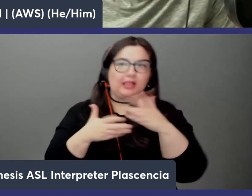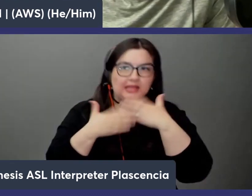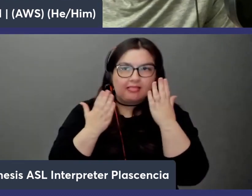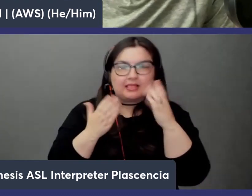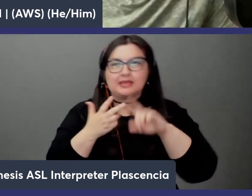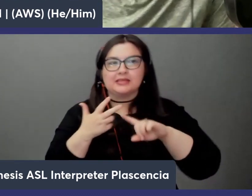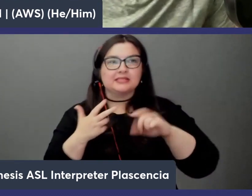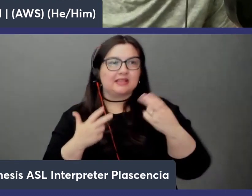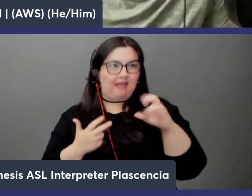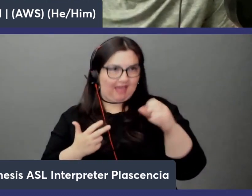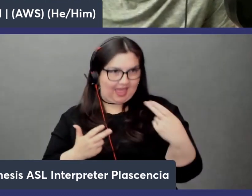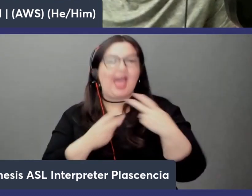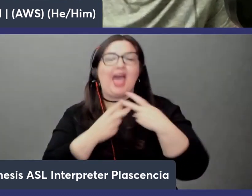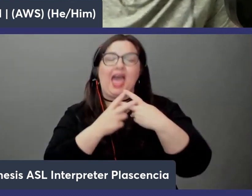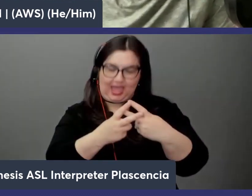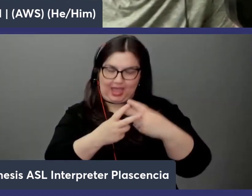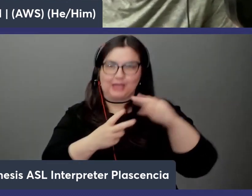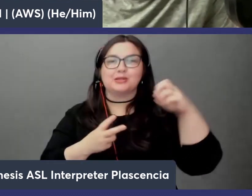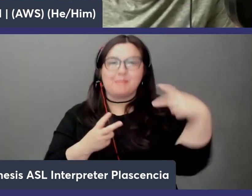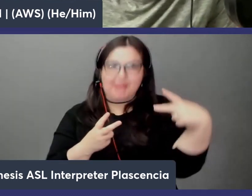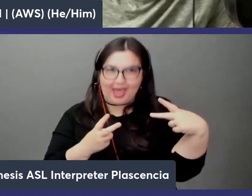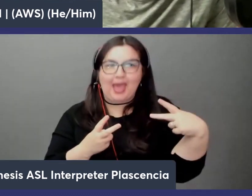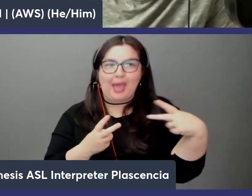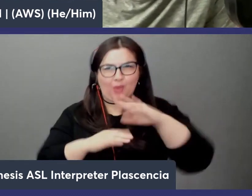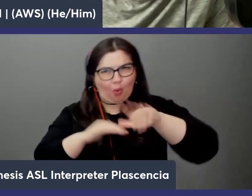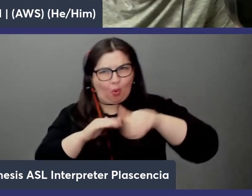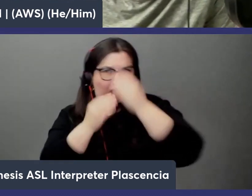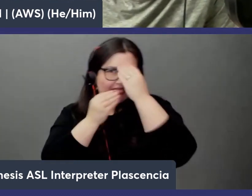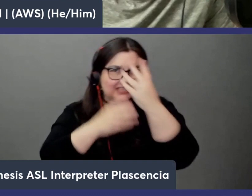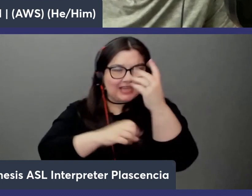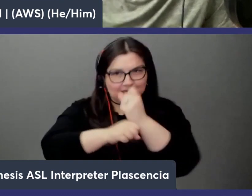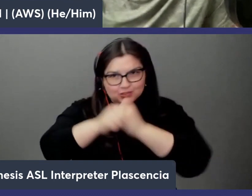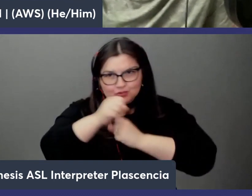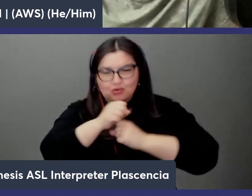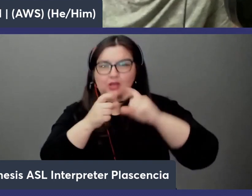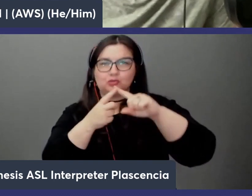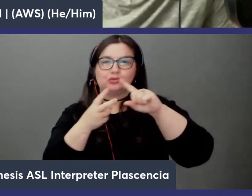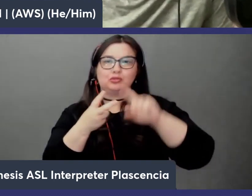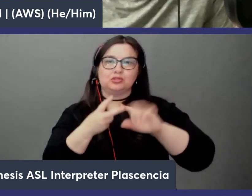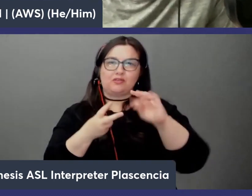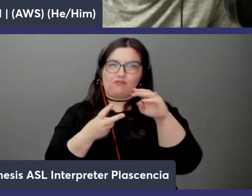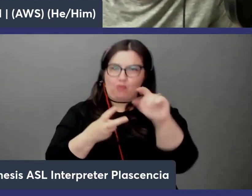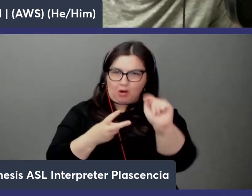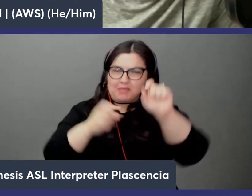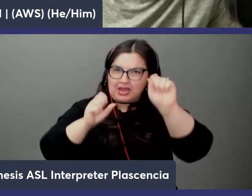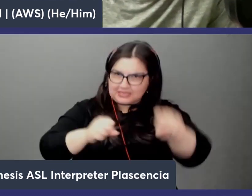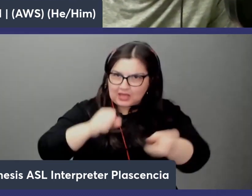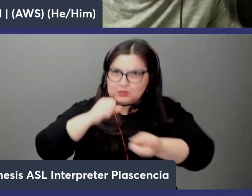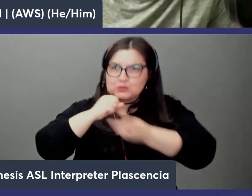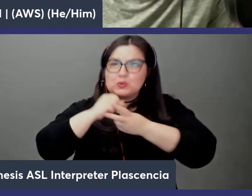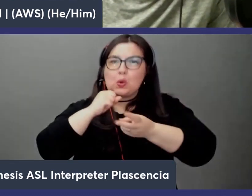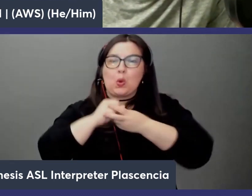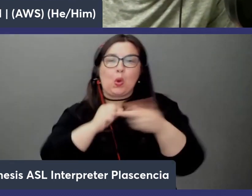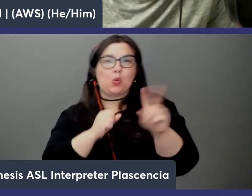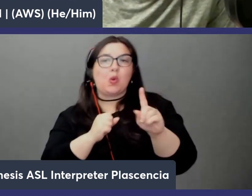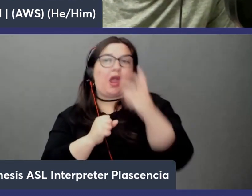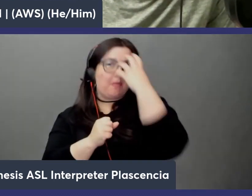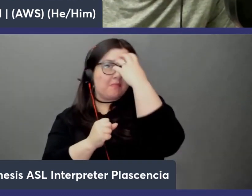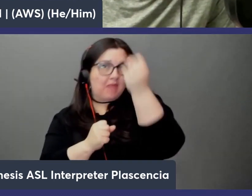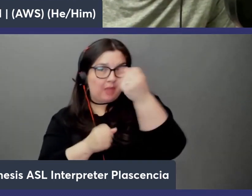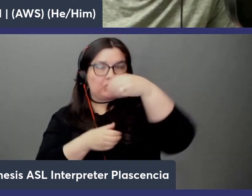whole bunch of even geospatial data all of these data structures and formats are supported and you can store that uh you know in memory with memory db